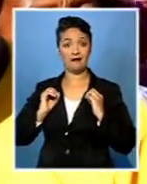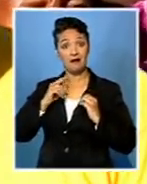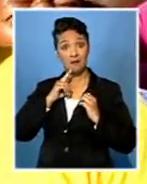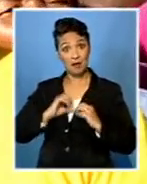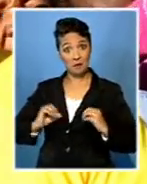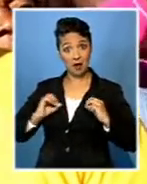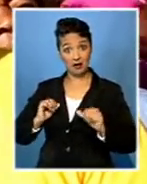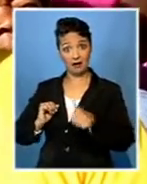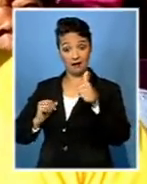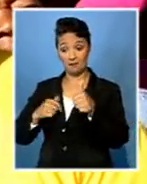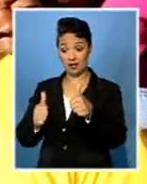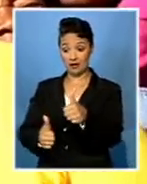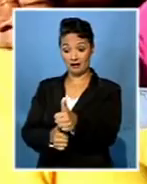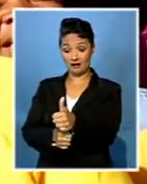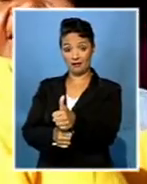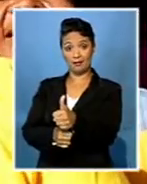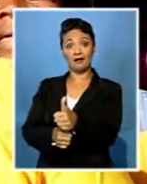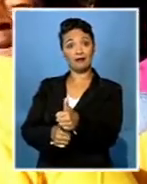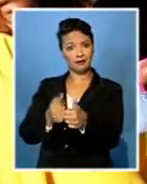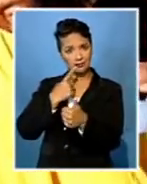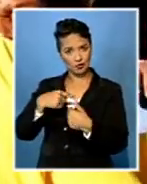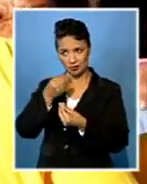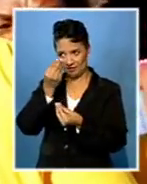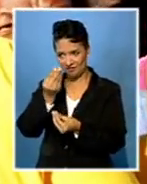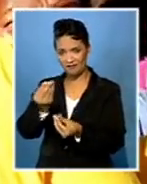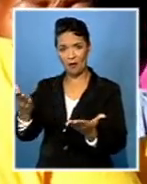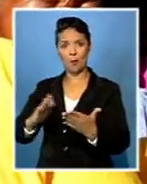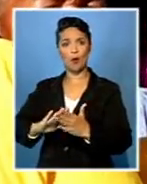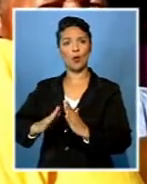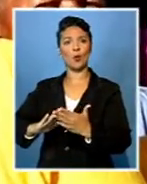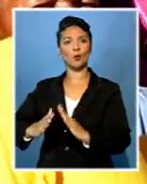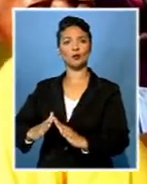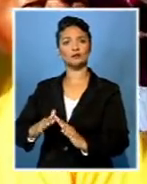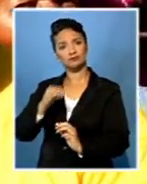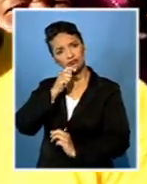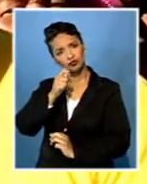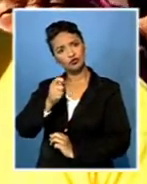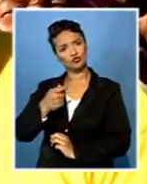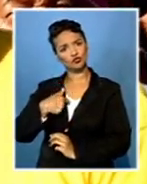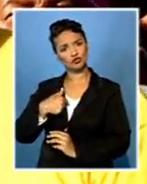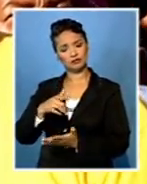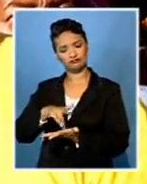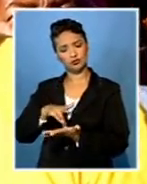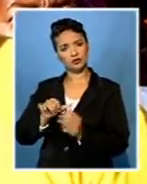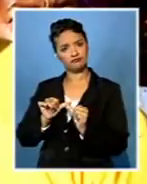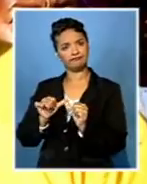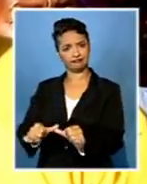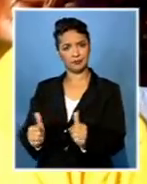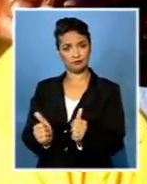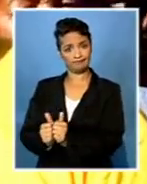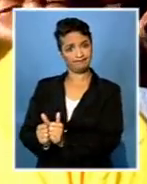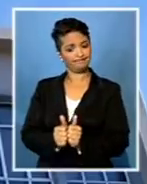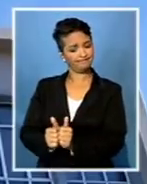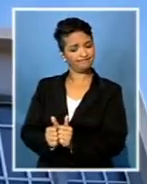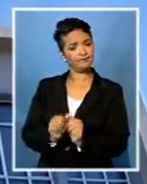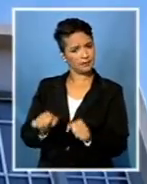We're working. I'm here now with UDM president telling the residents about the UDM position with regard even to the coalition. So